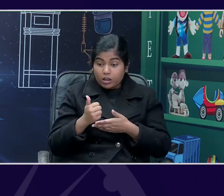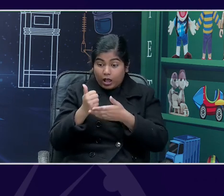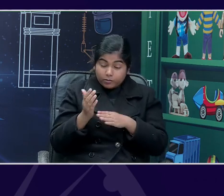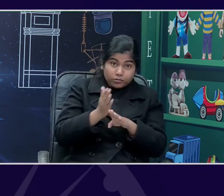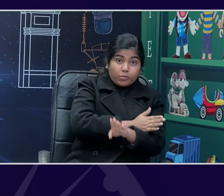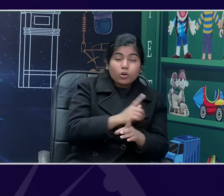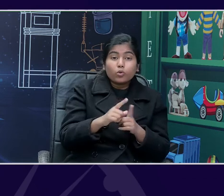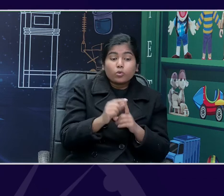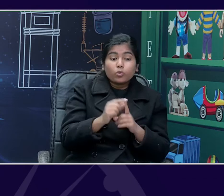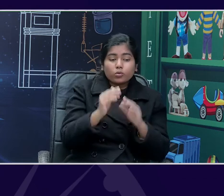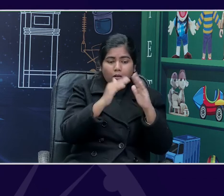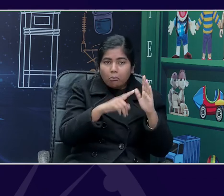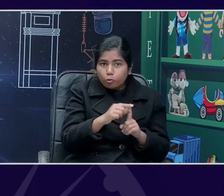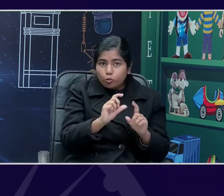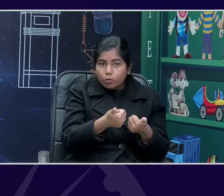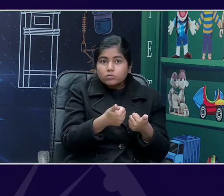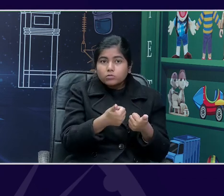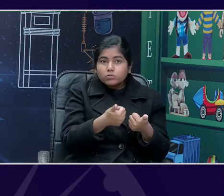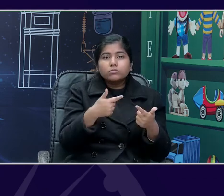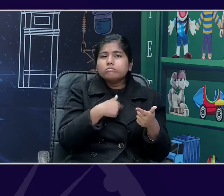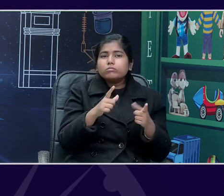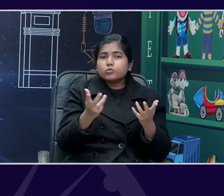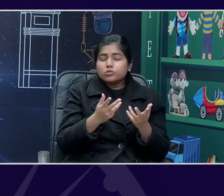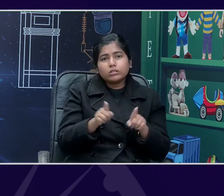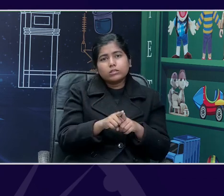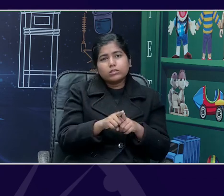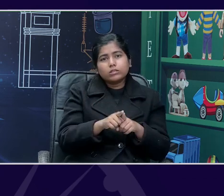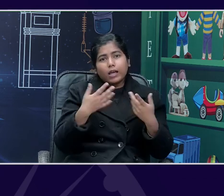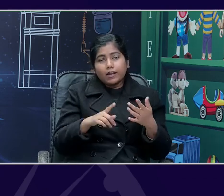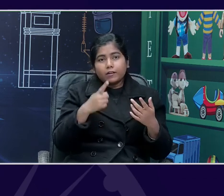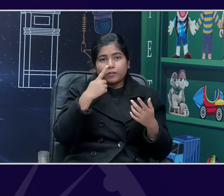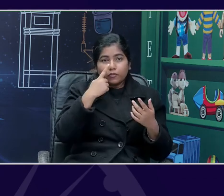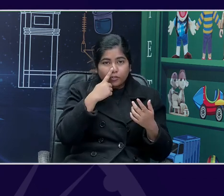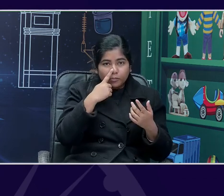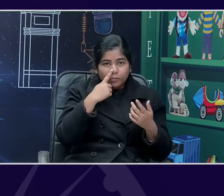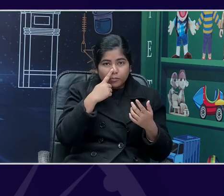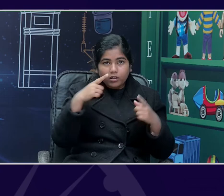female deer,